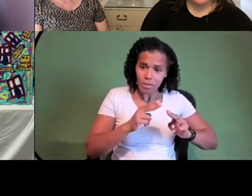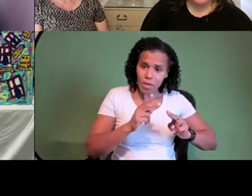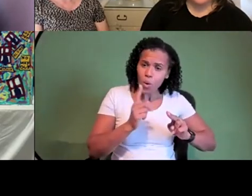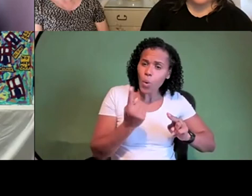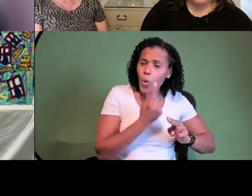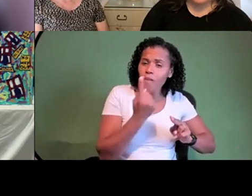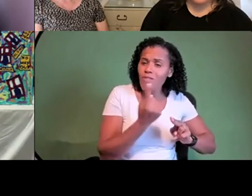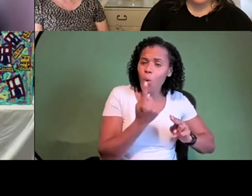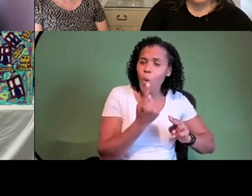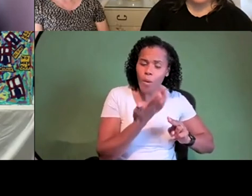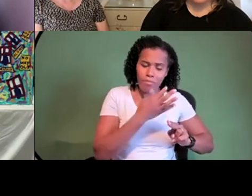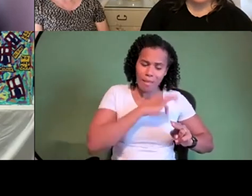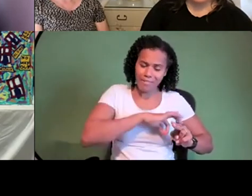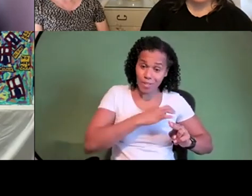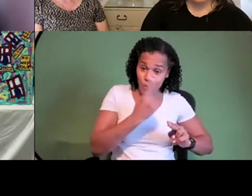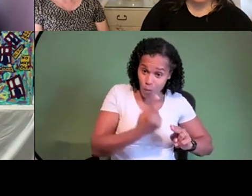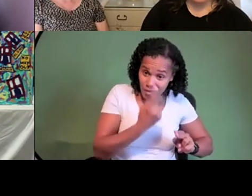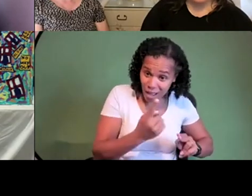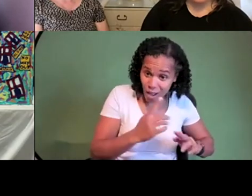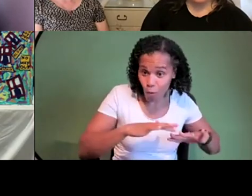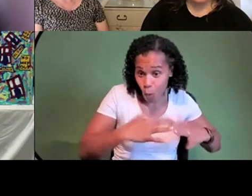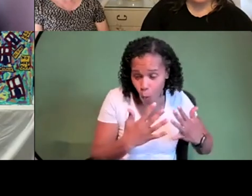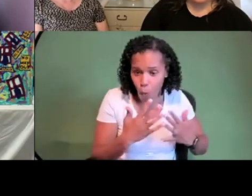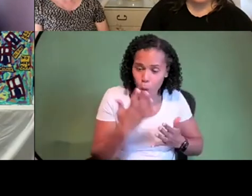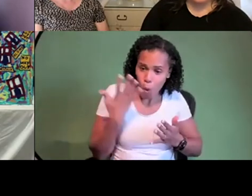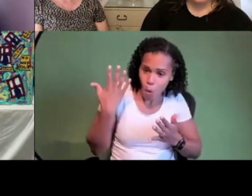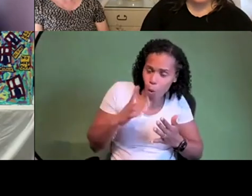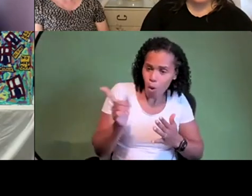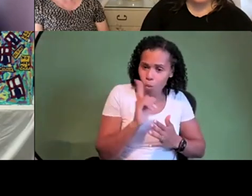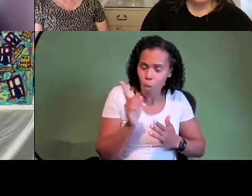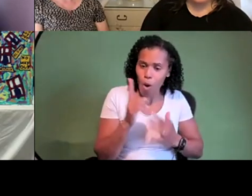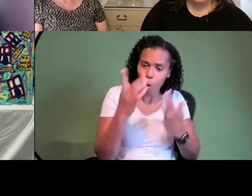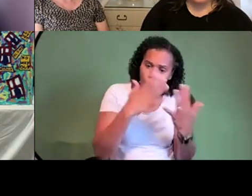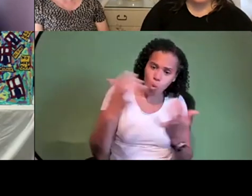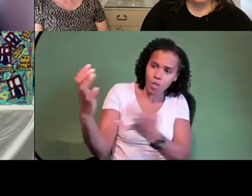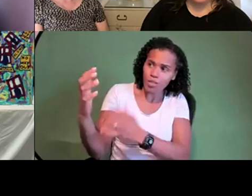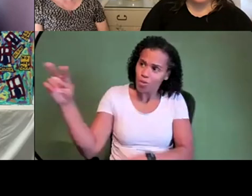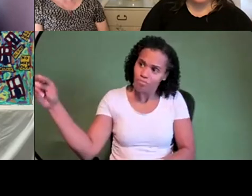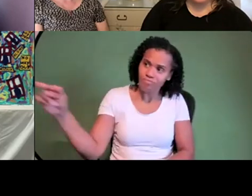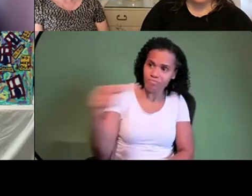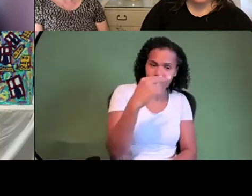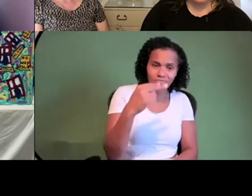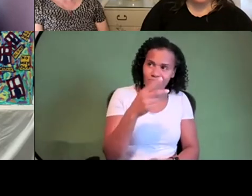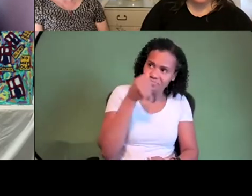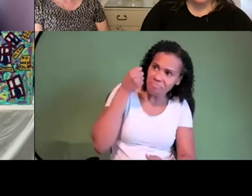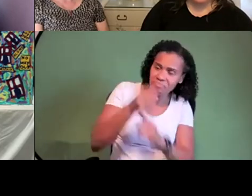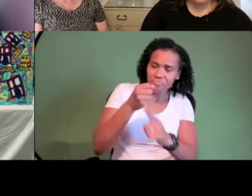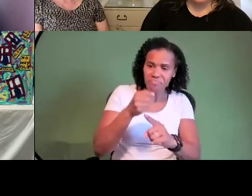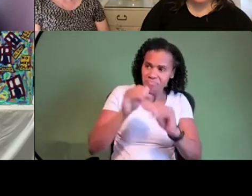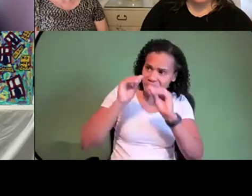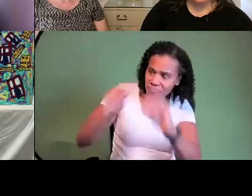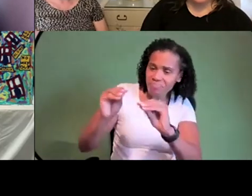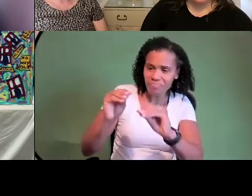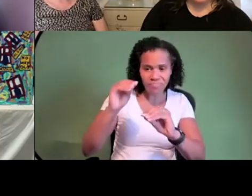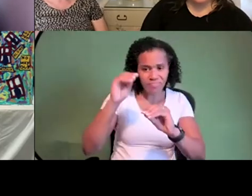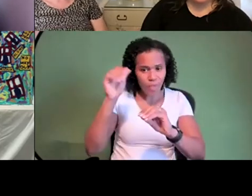um and obviously that was a big kind of part of what tim um was sort of sharing with us about sharif and just